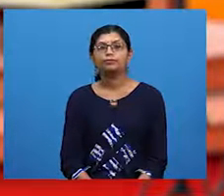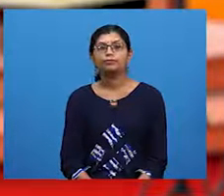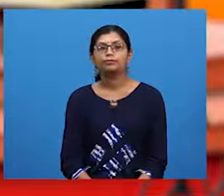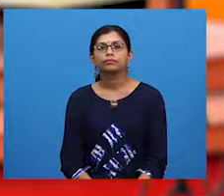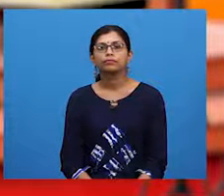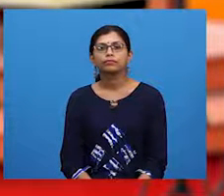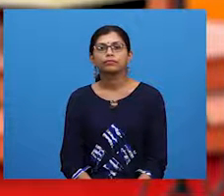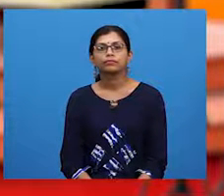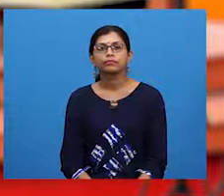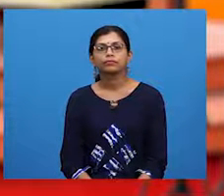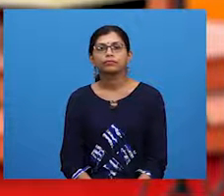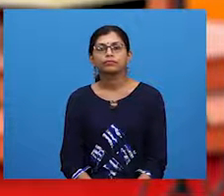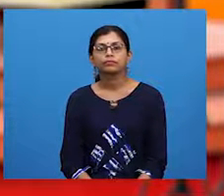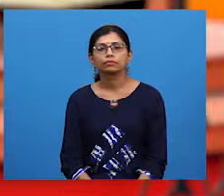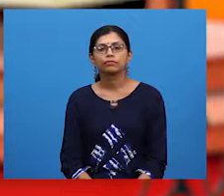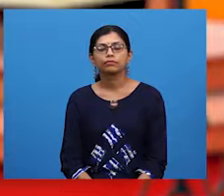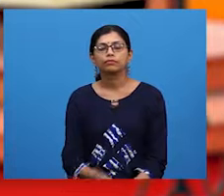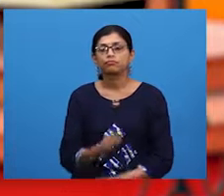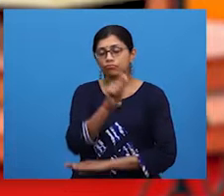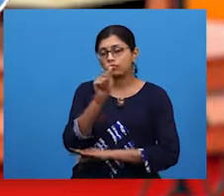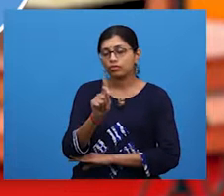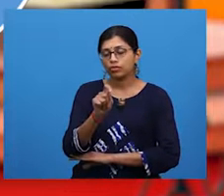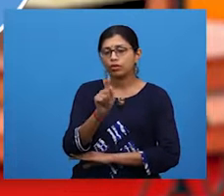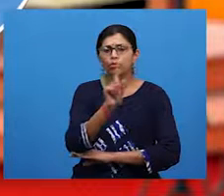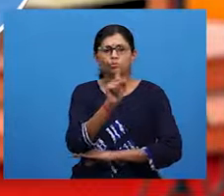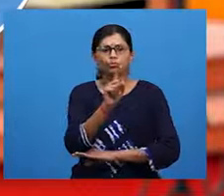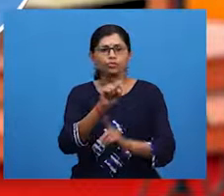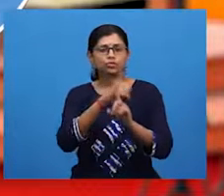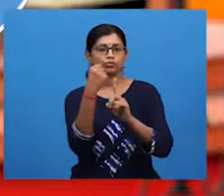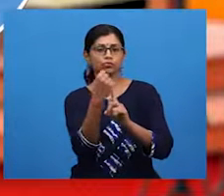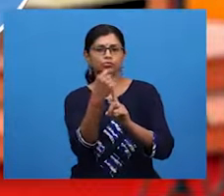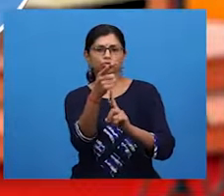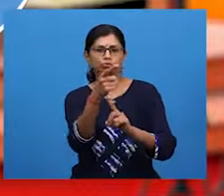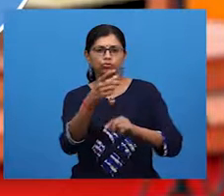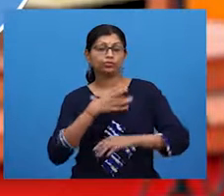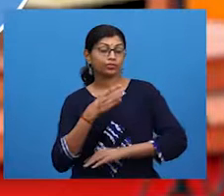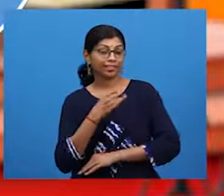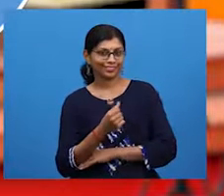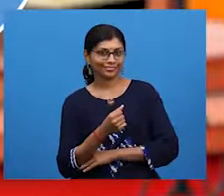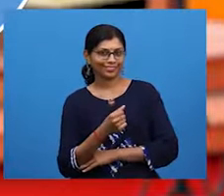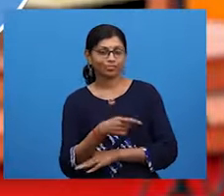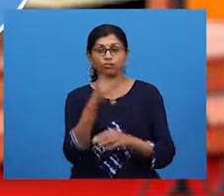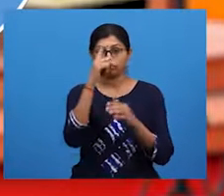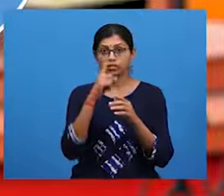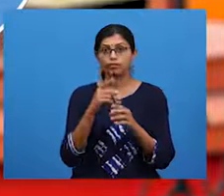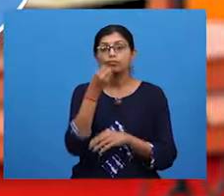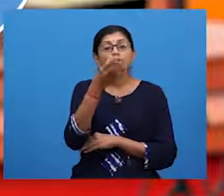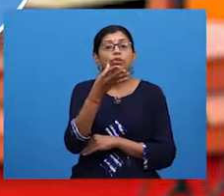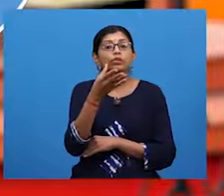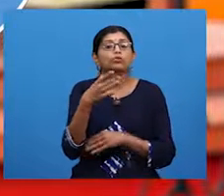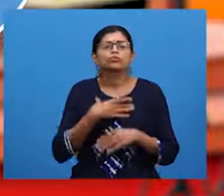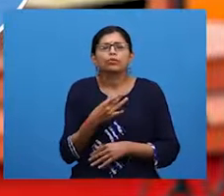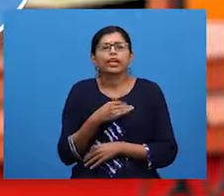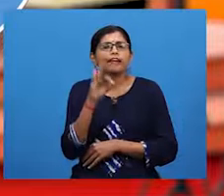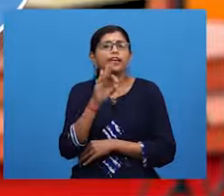actively involved in? It has to be Facebook. This app allows me to connect